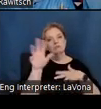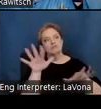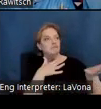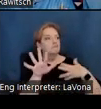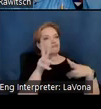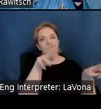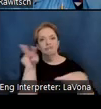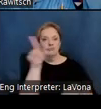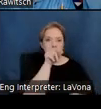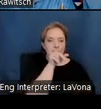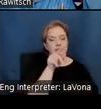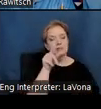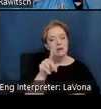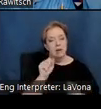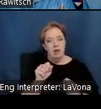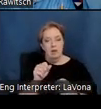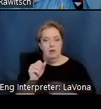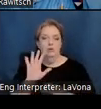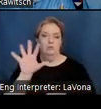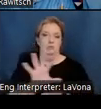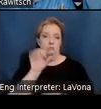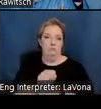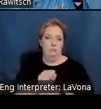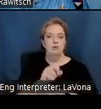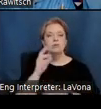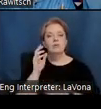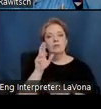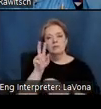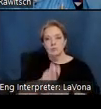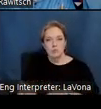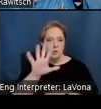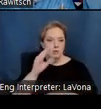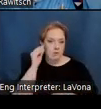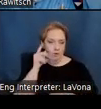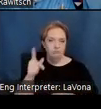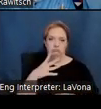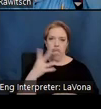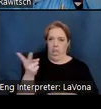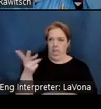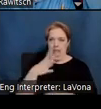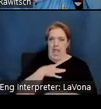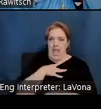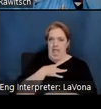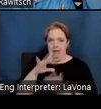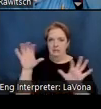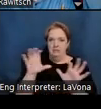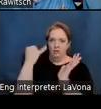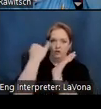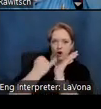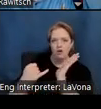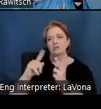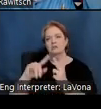house tour to view the lush interiors featuring this couple's strong impressionist painting and decorative arts collection.